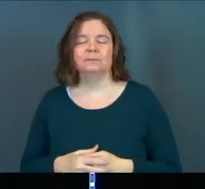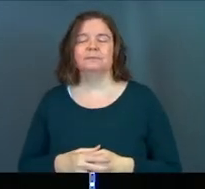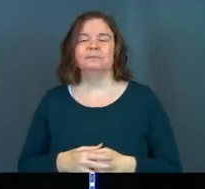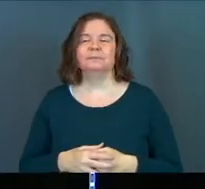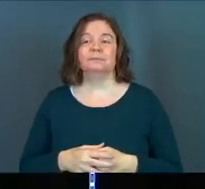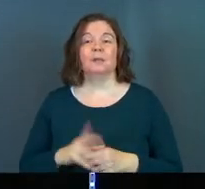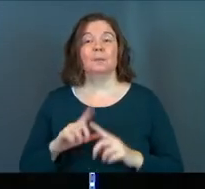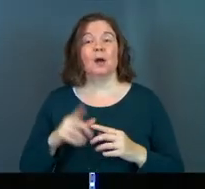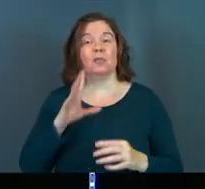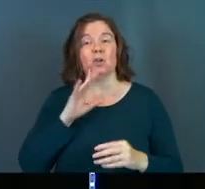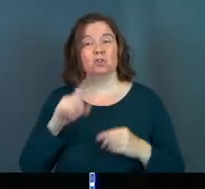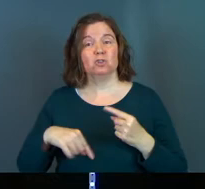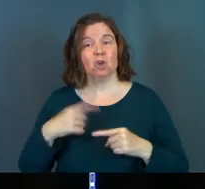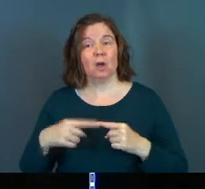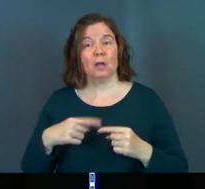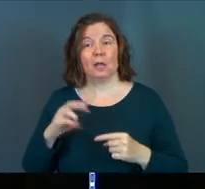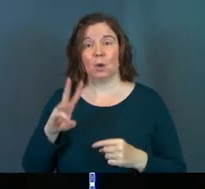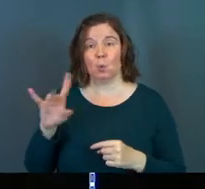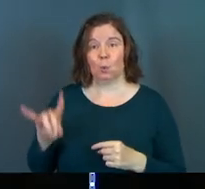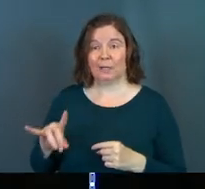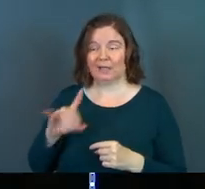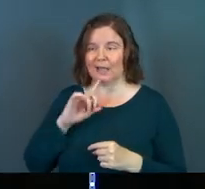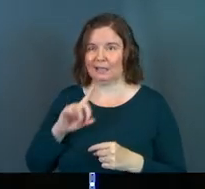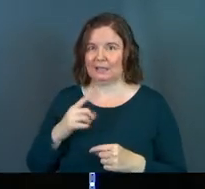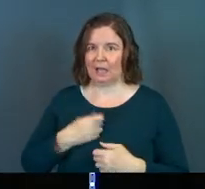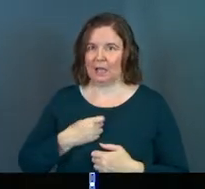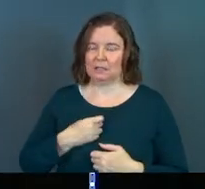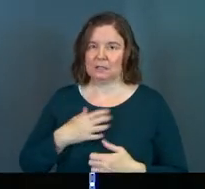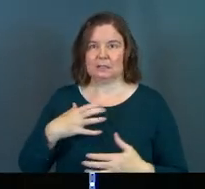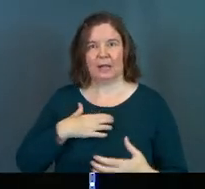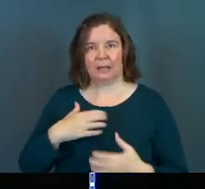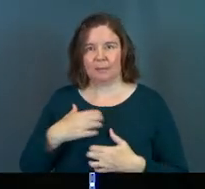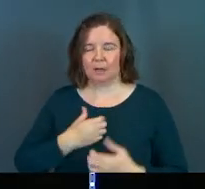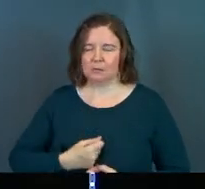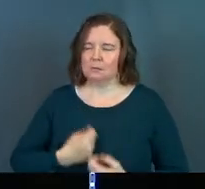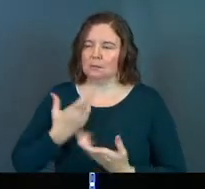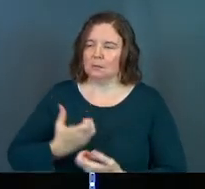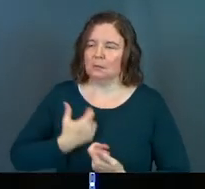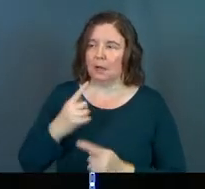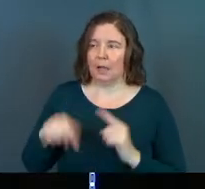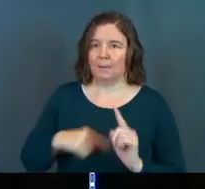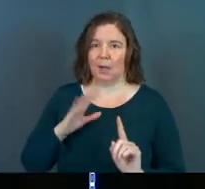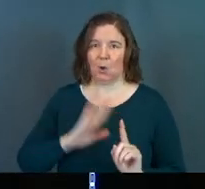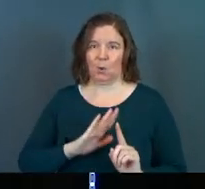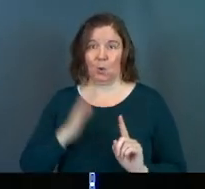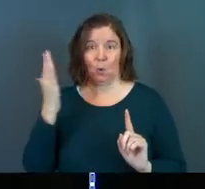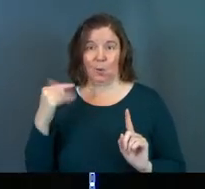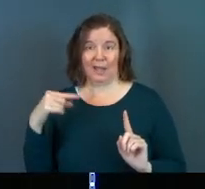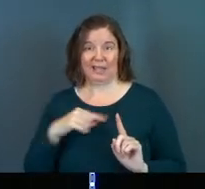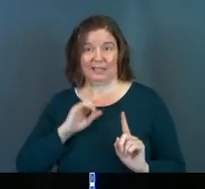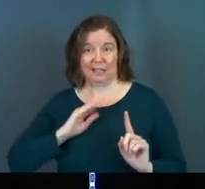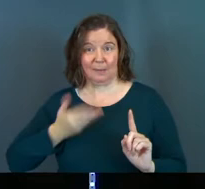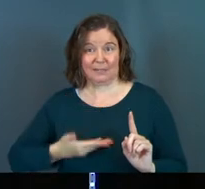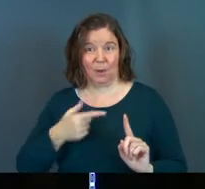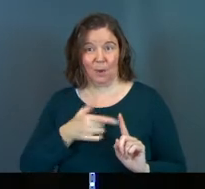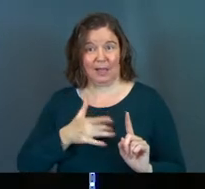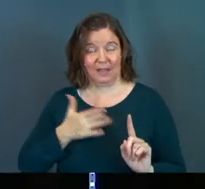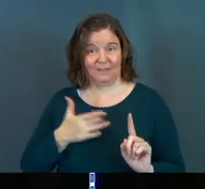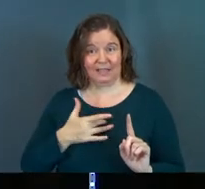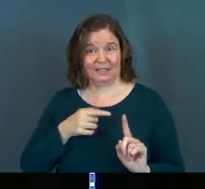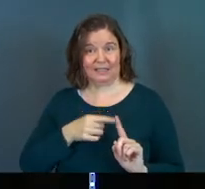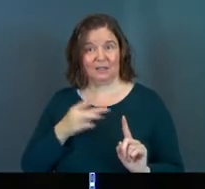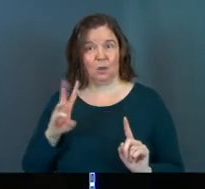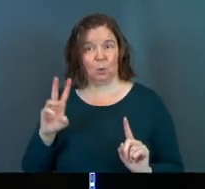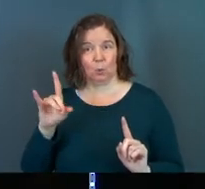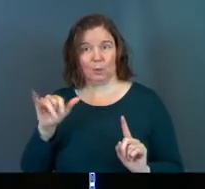but they're talking, and Woody actually ends up like venting to Forky about like why he's upset, why he feels,